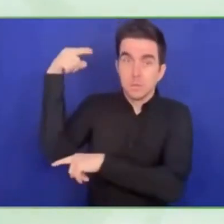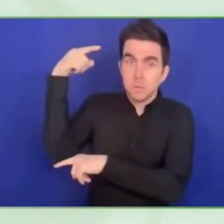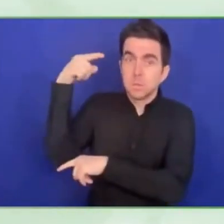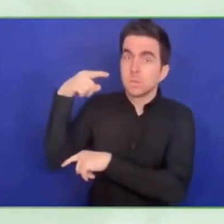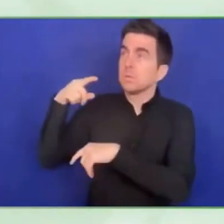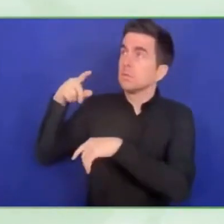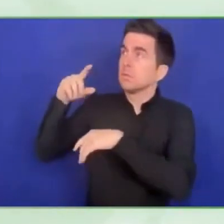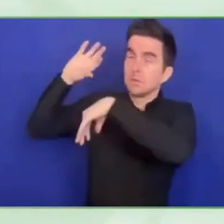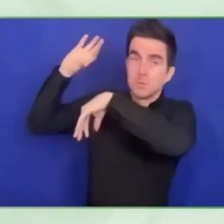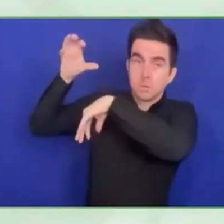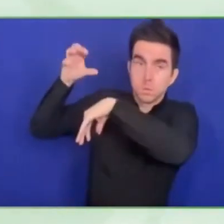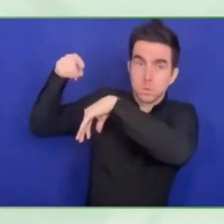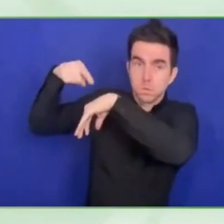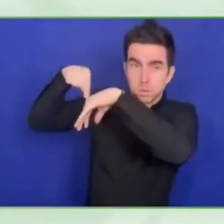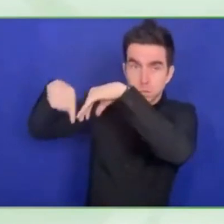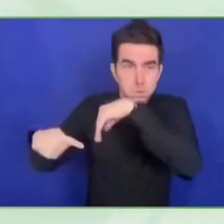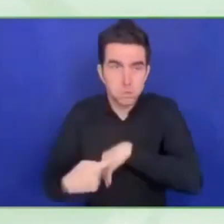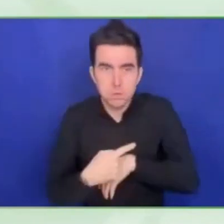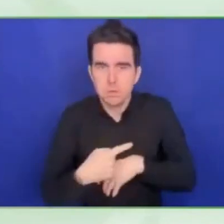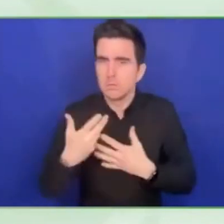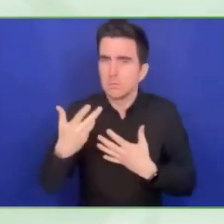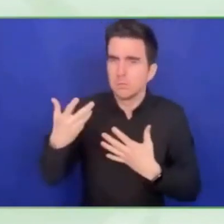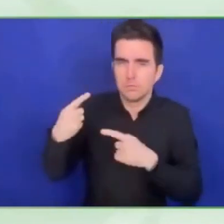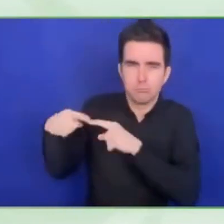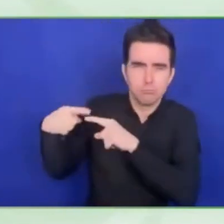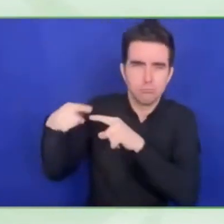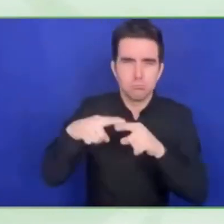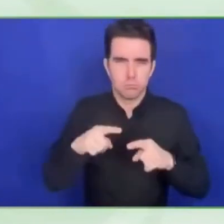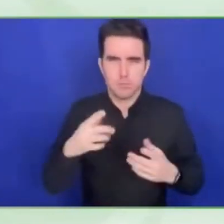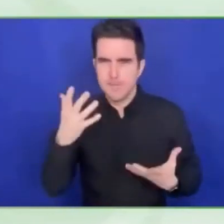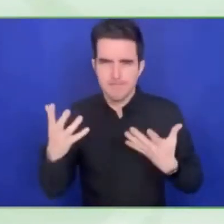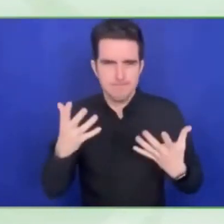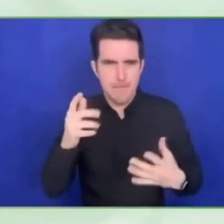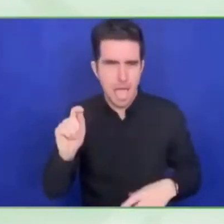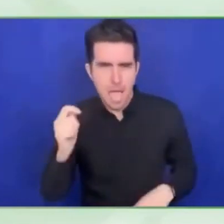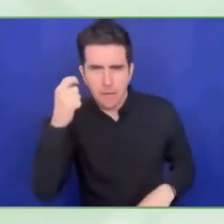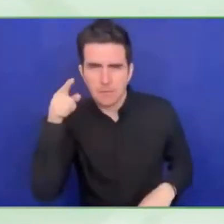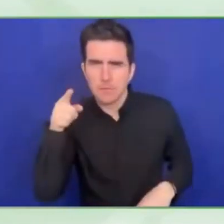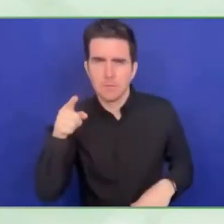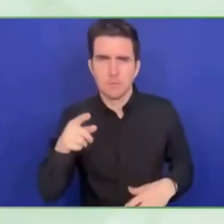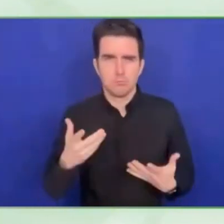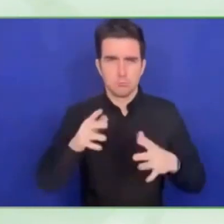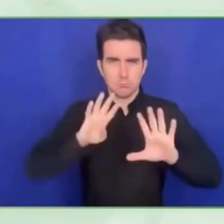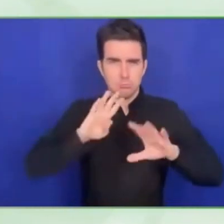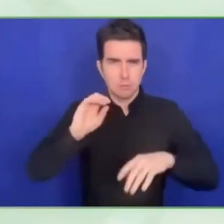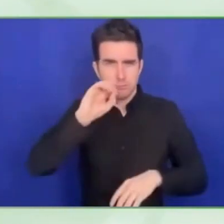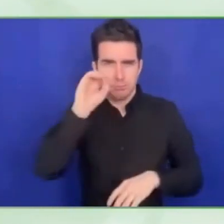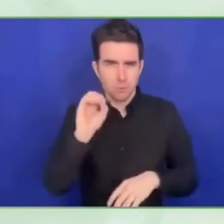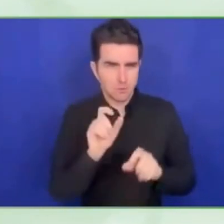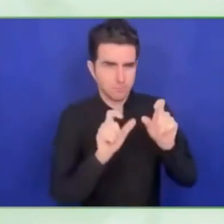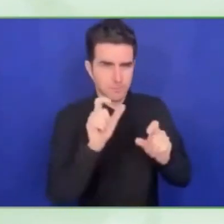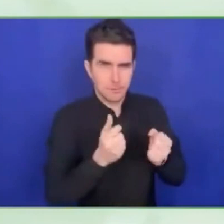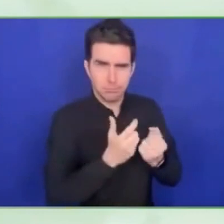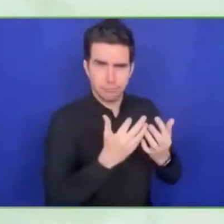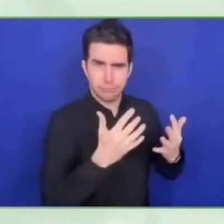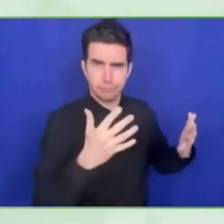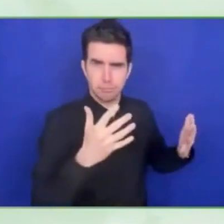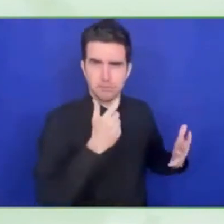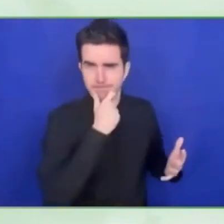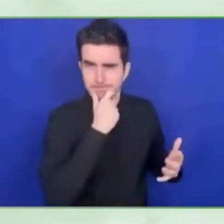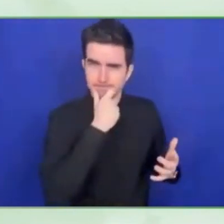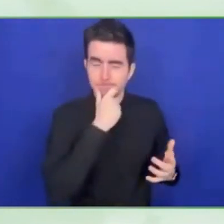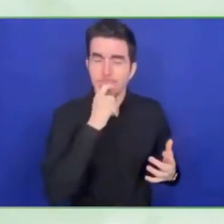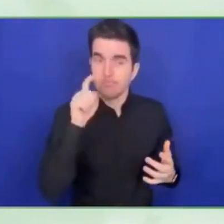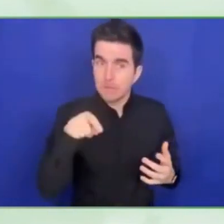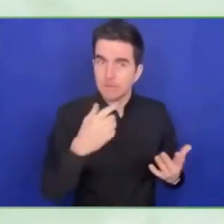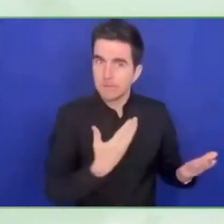may all know, assistive technology makes life possible for us who